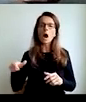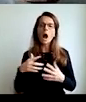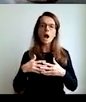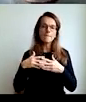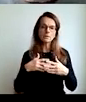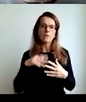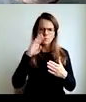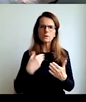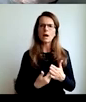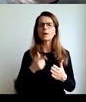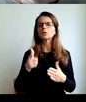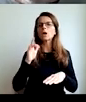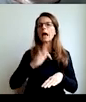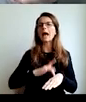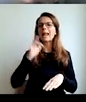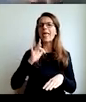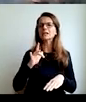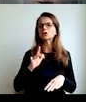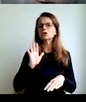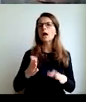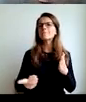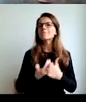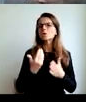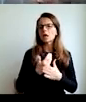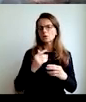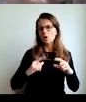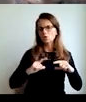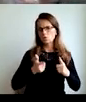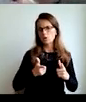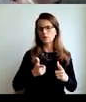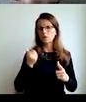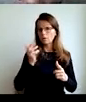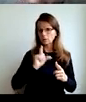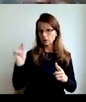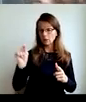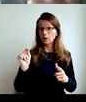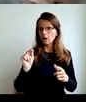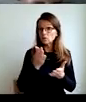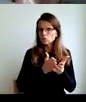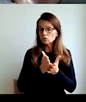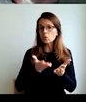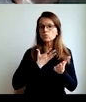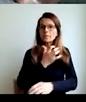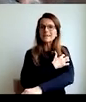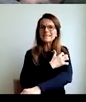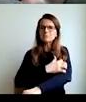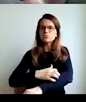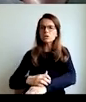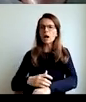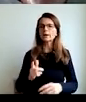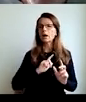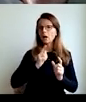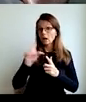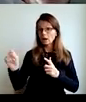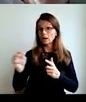50 million Americans believe they are allergic to modern life. They